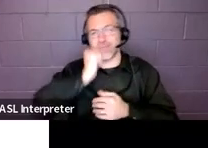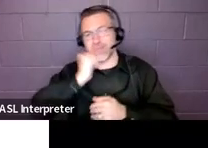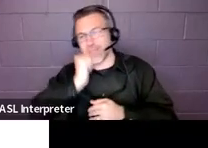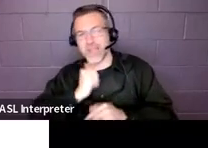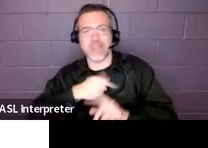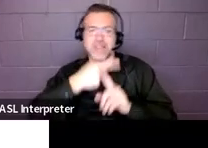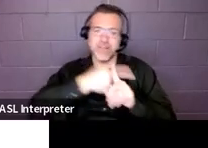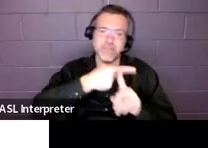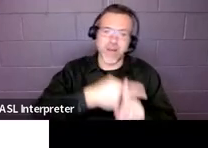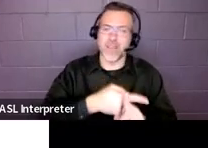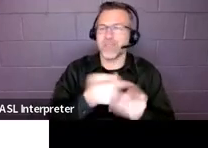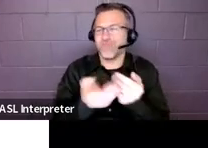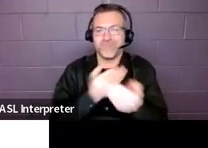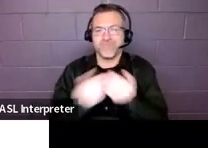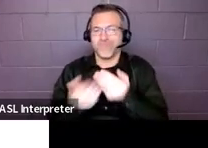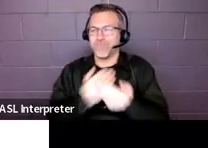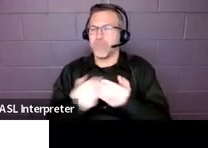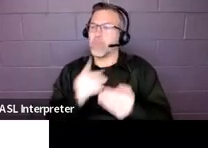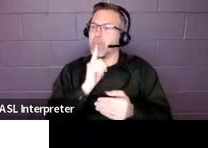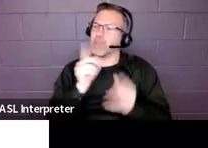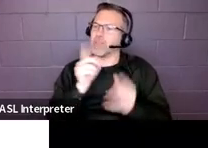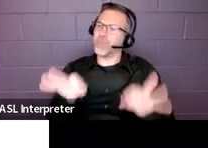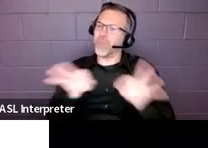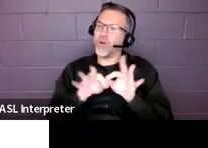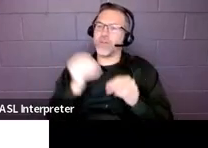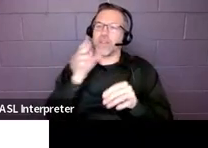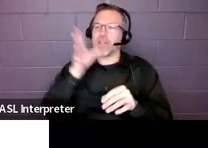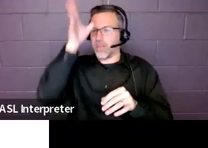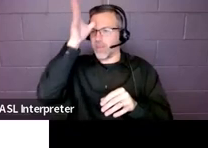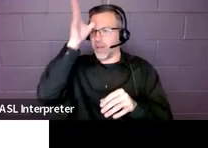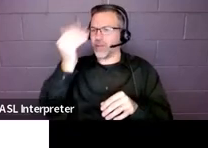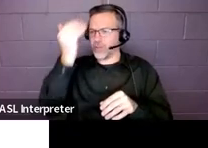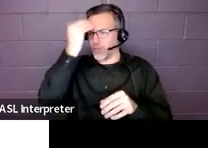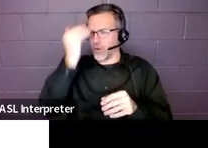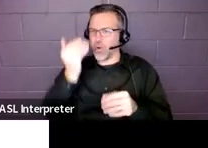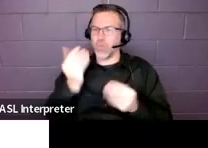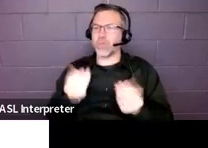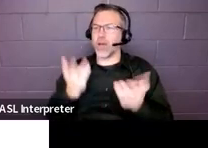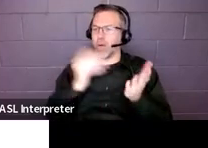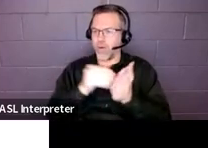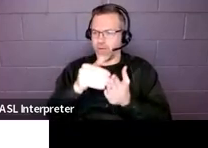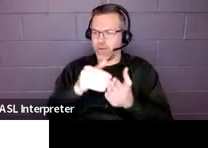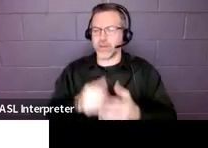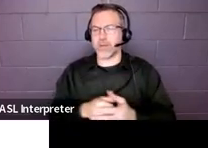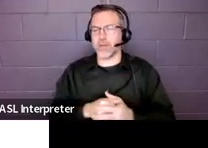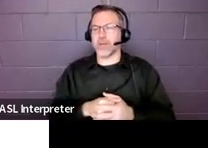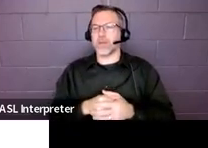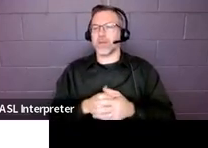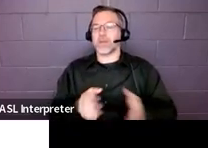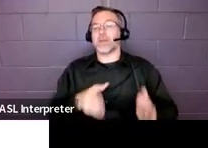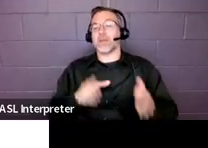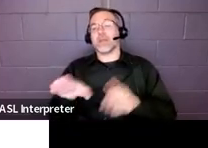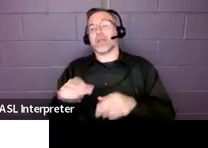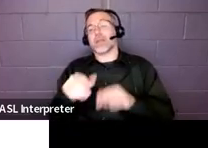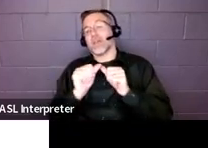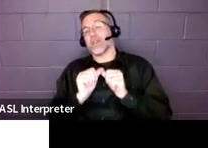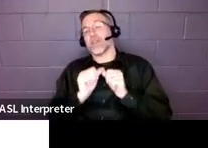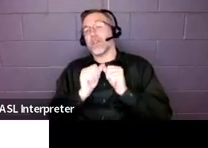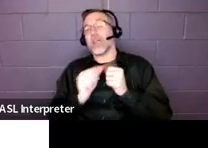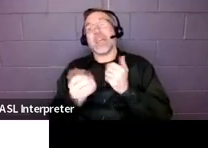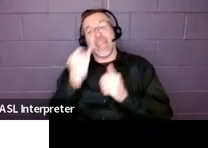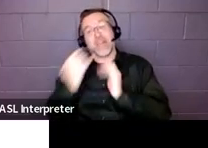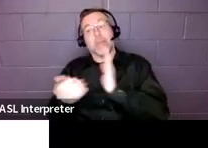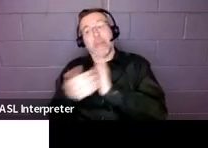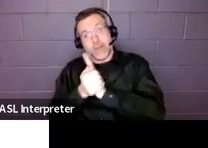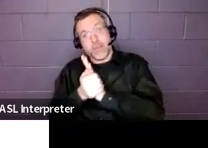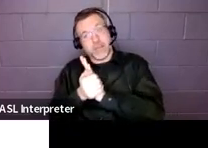understand the services that the child has. And unless there's been an amendment, duration would coincide